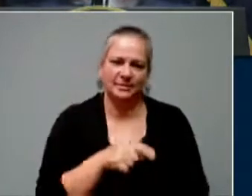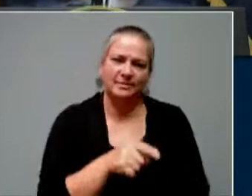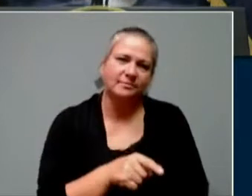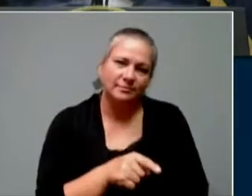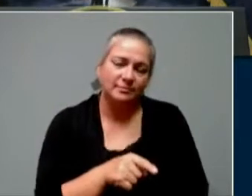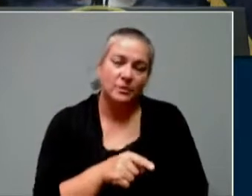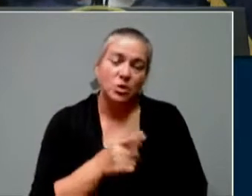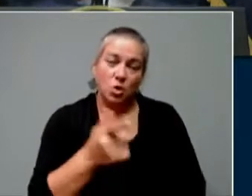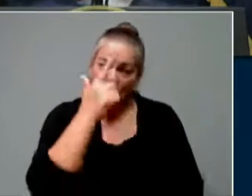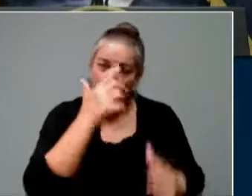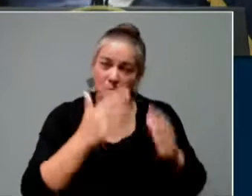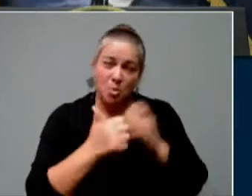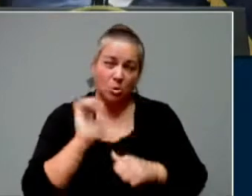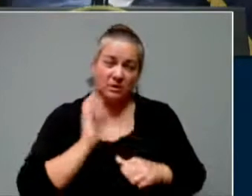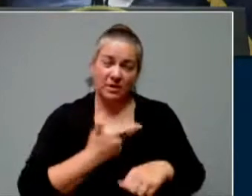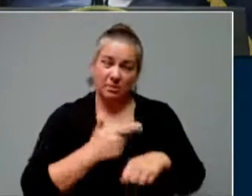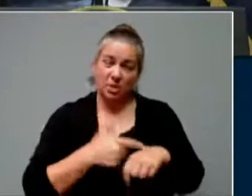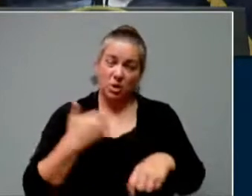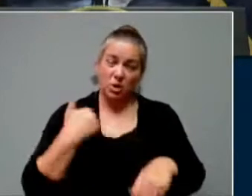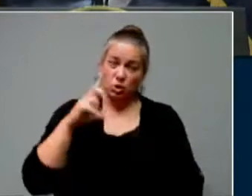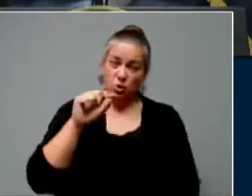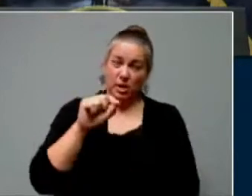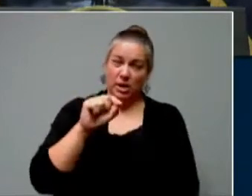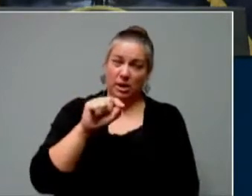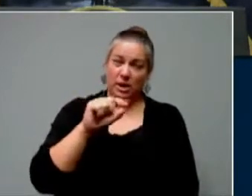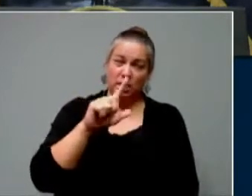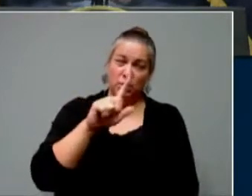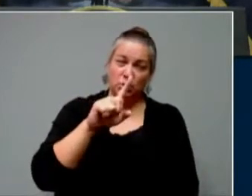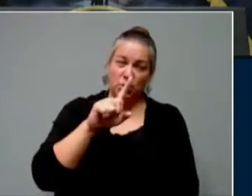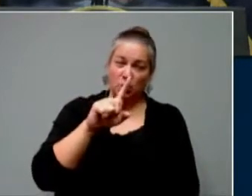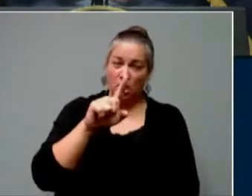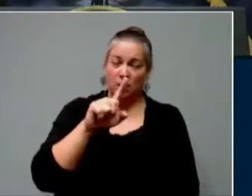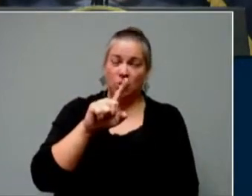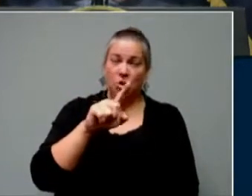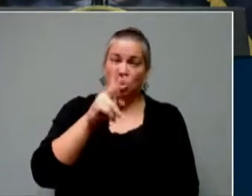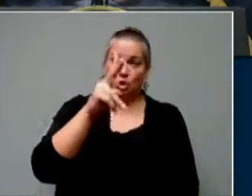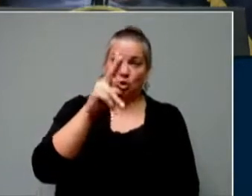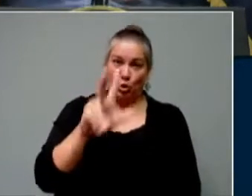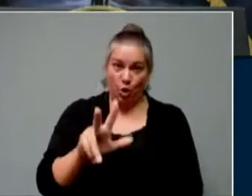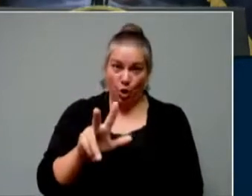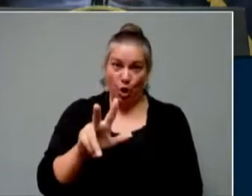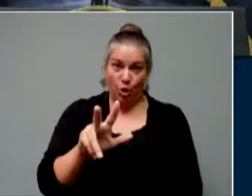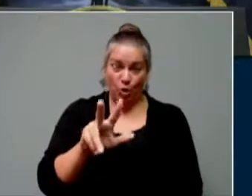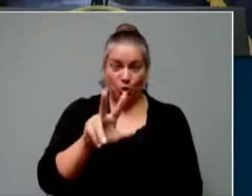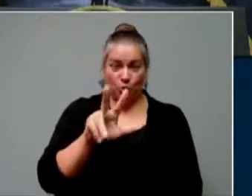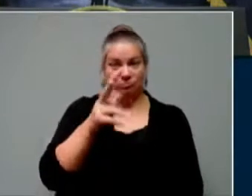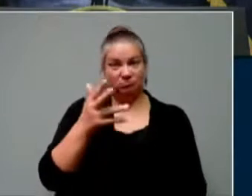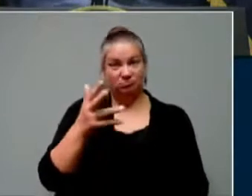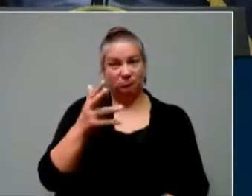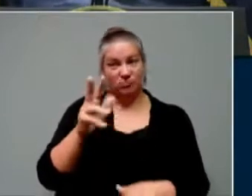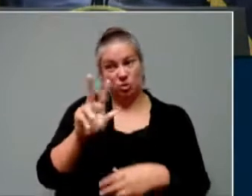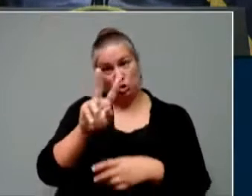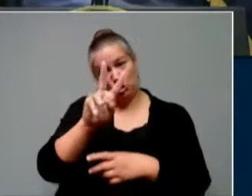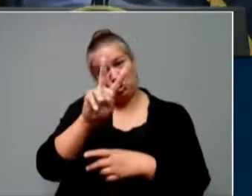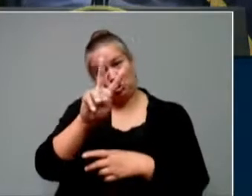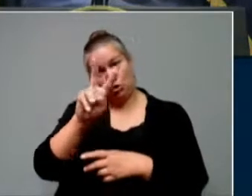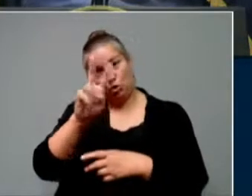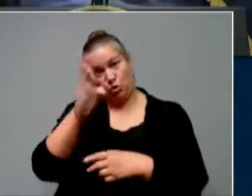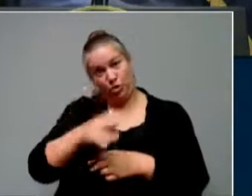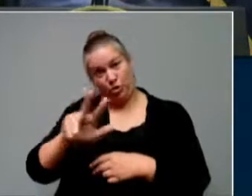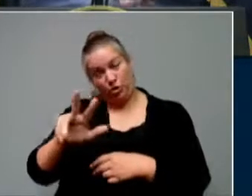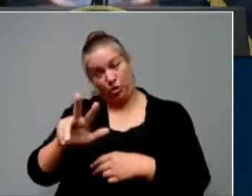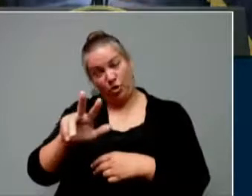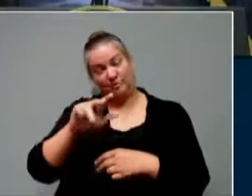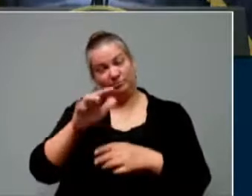journey in 2020 and early 2021, two thirds of all of our deaths occurred in long term care facilities, two thirds. And now it's in it's gotten